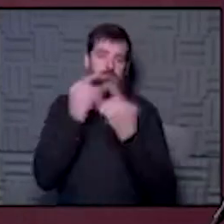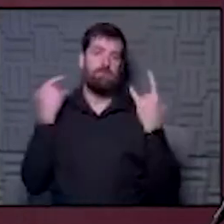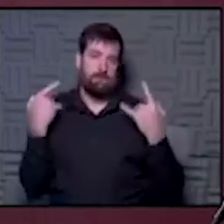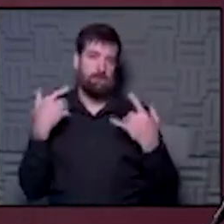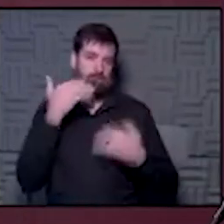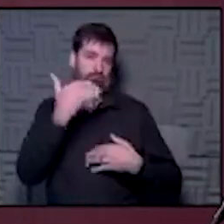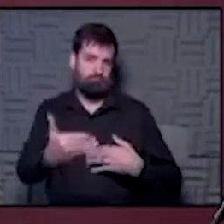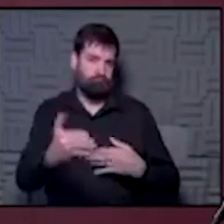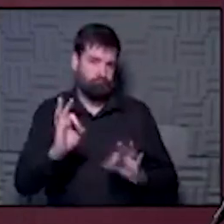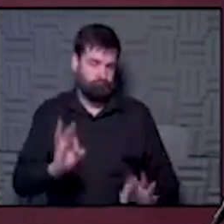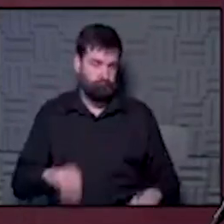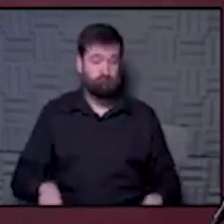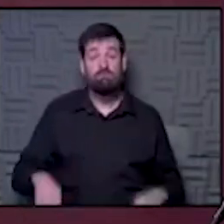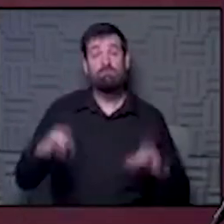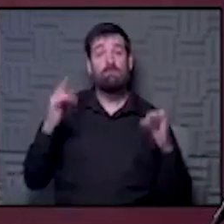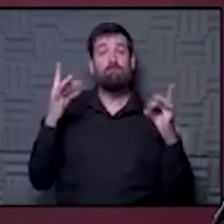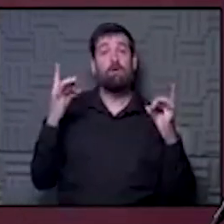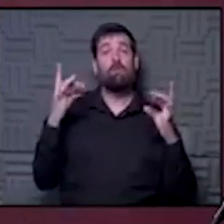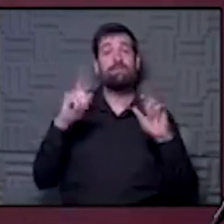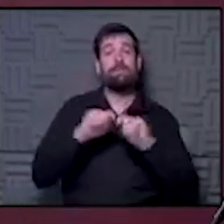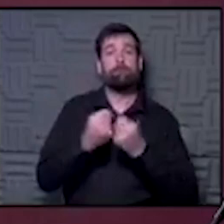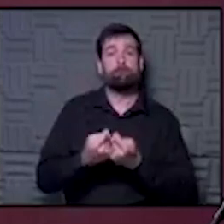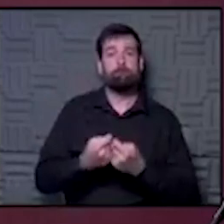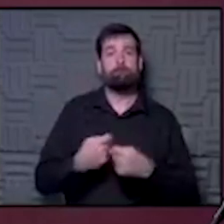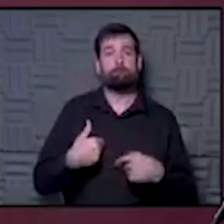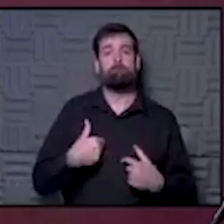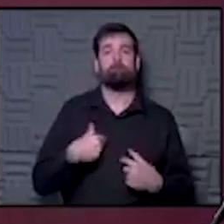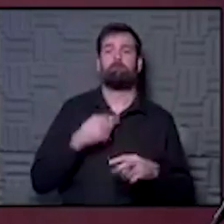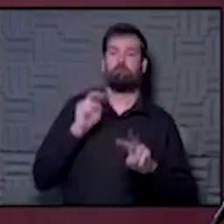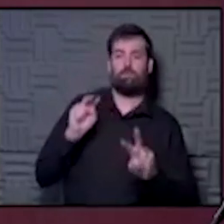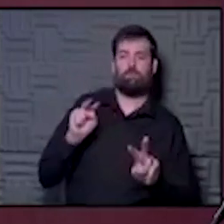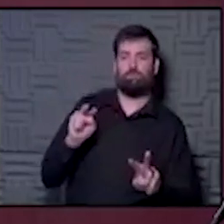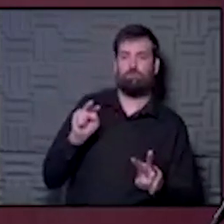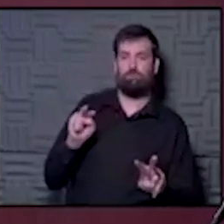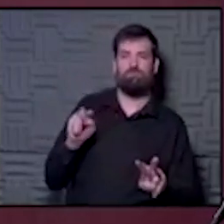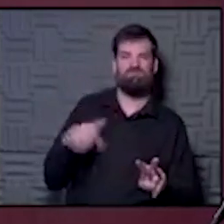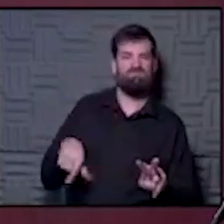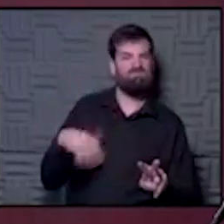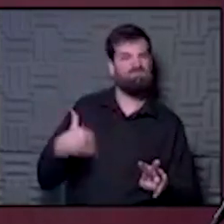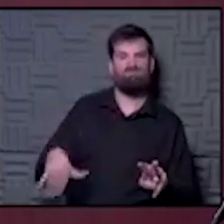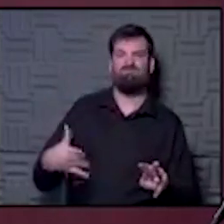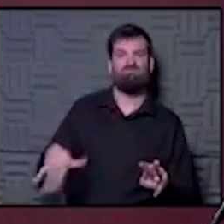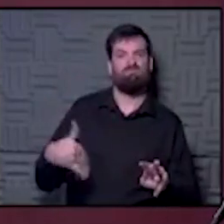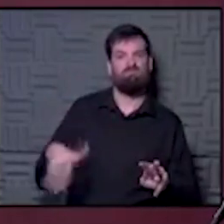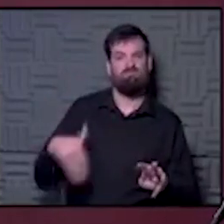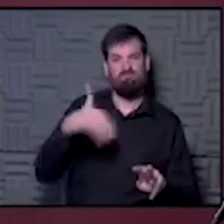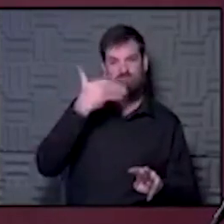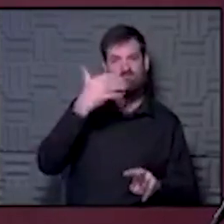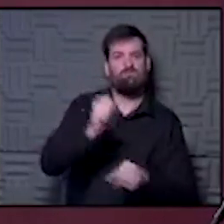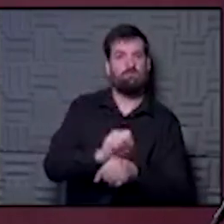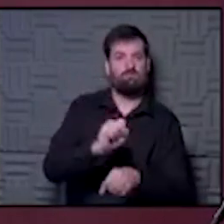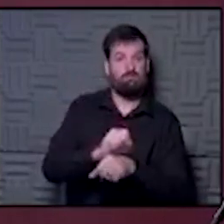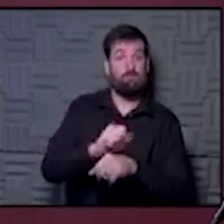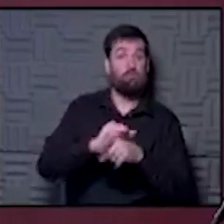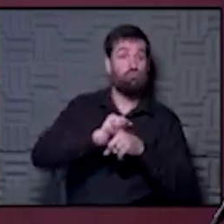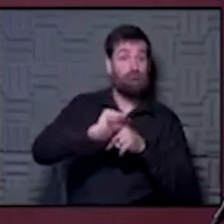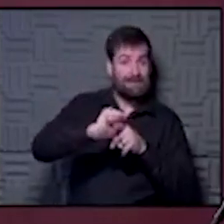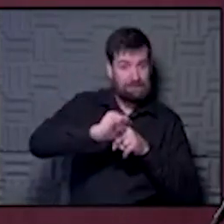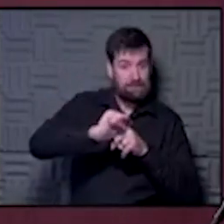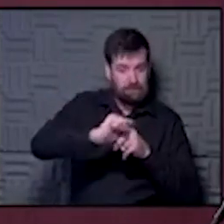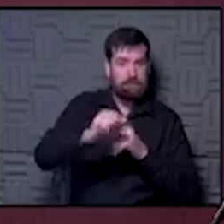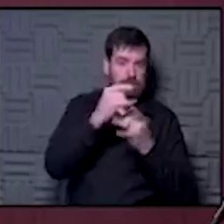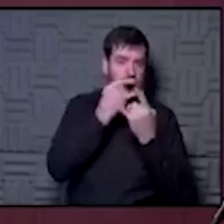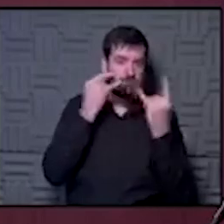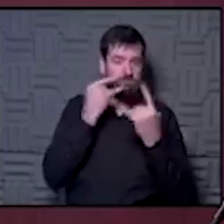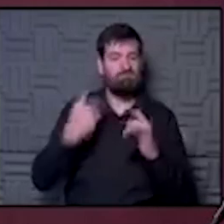And then the volleyball team, I was watching them, and they did an exceptional job during practice wearing their masks. So I